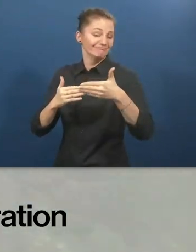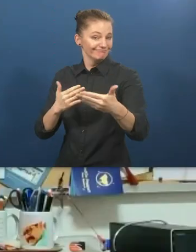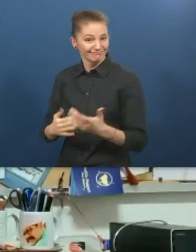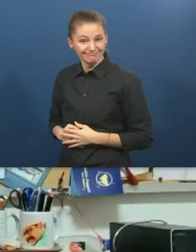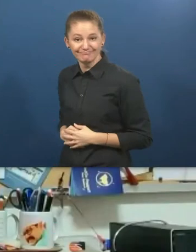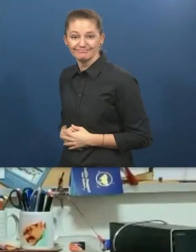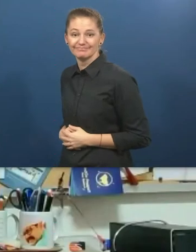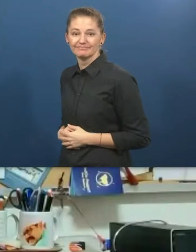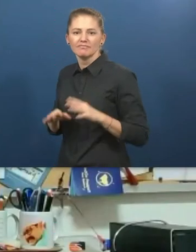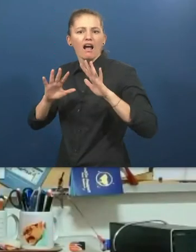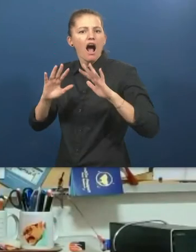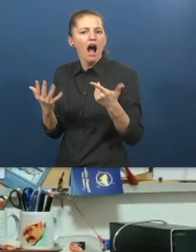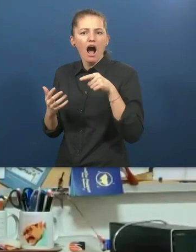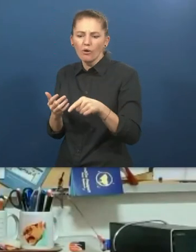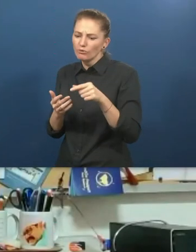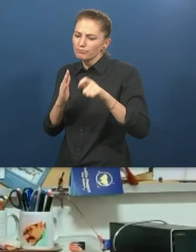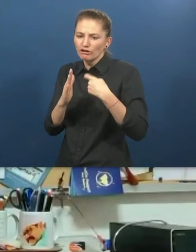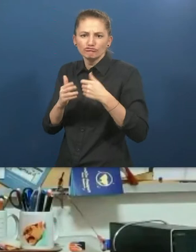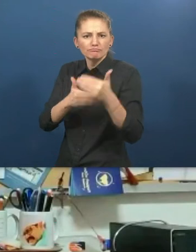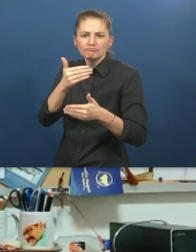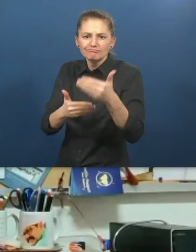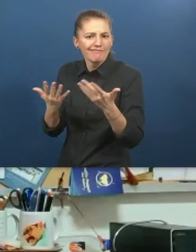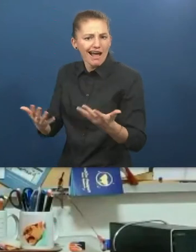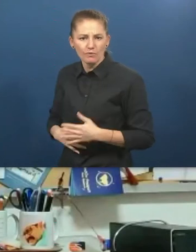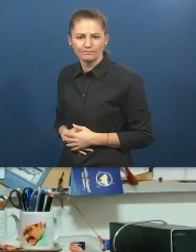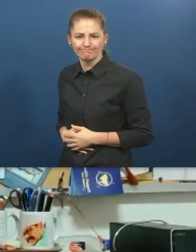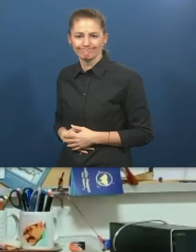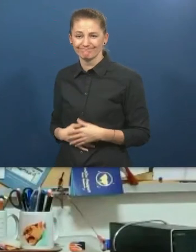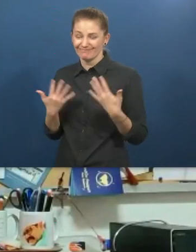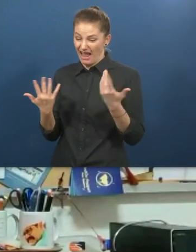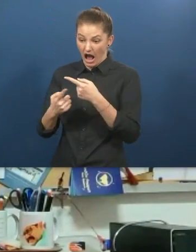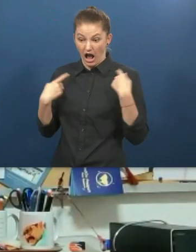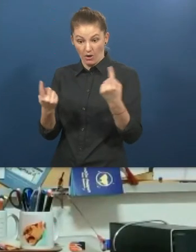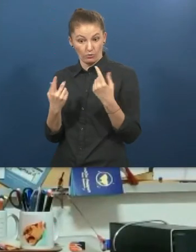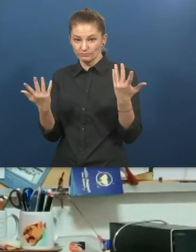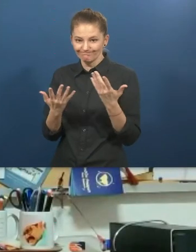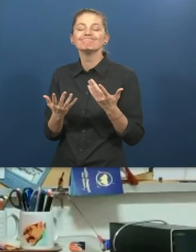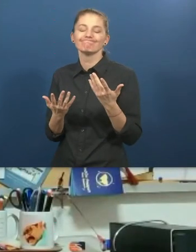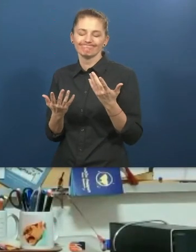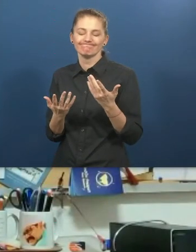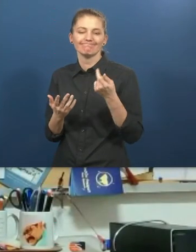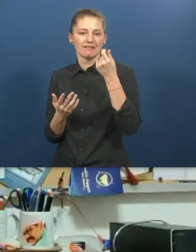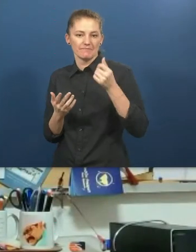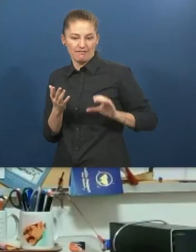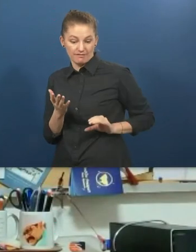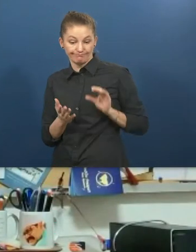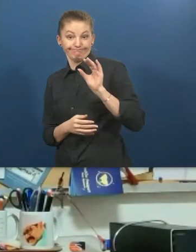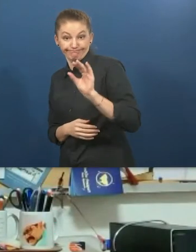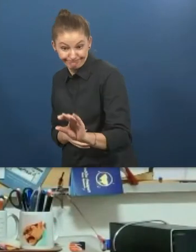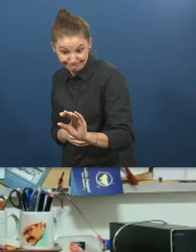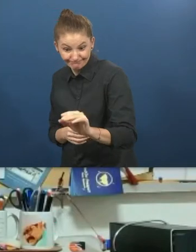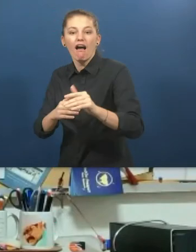What we do is we provide seed capital to set up the income generation activity or the economic activity